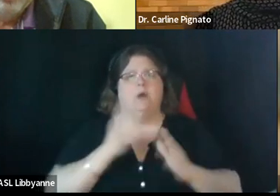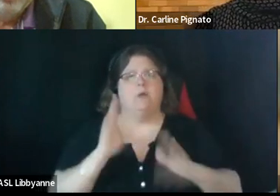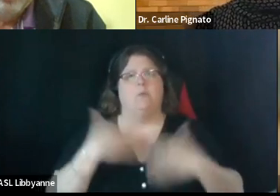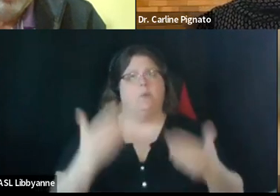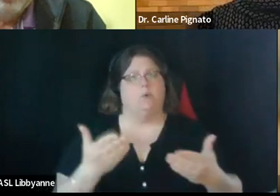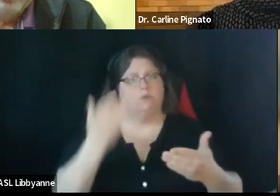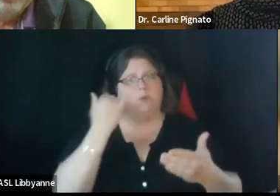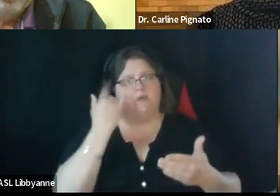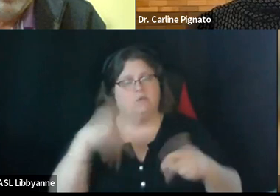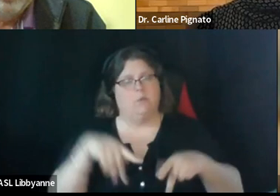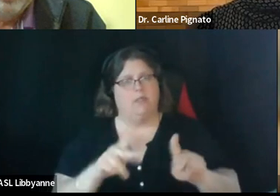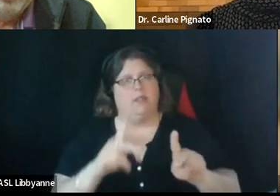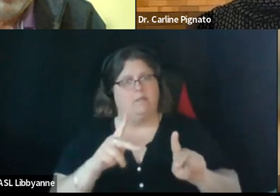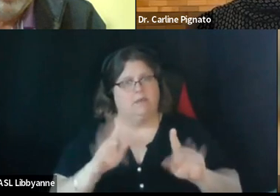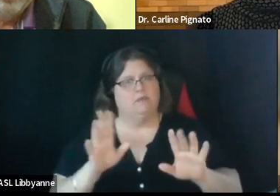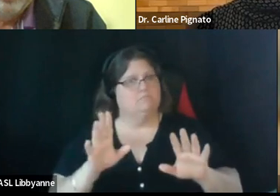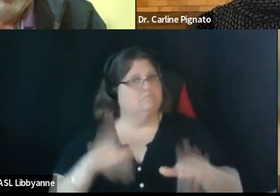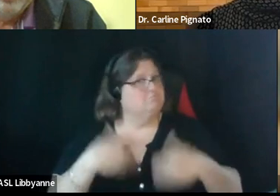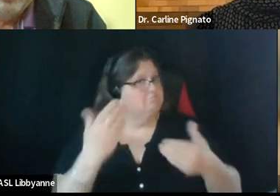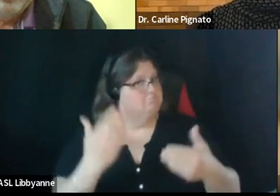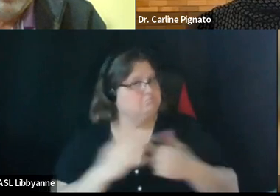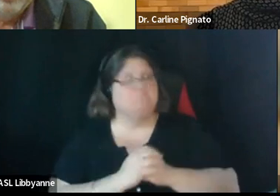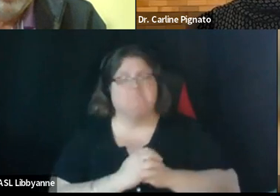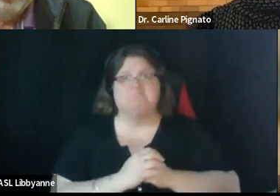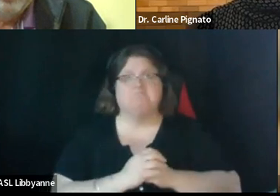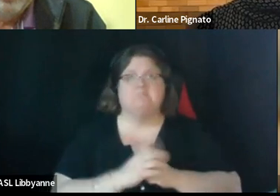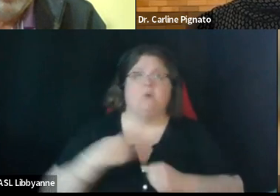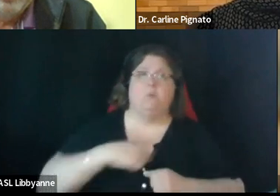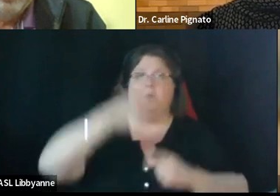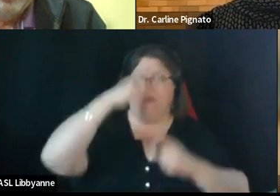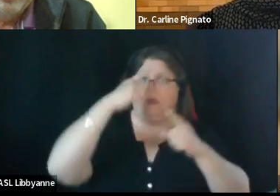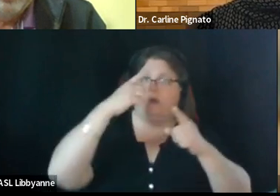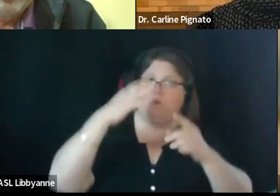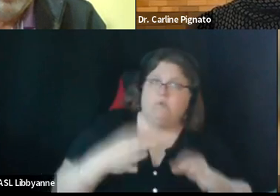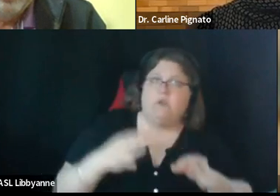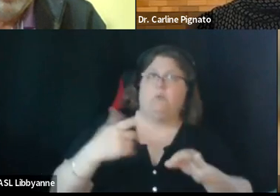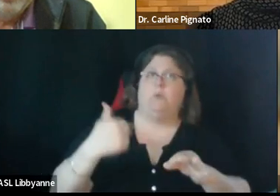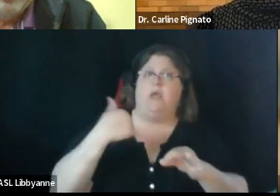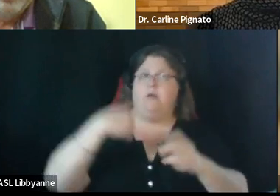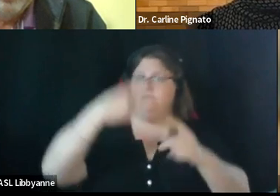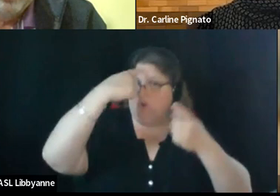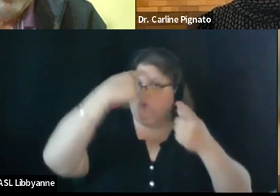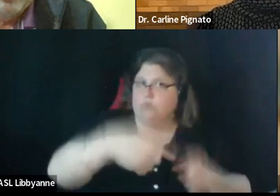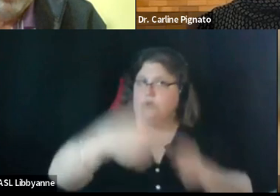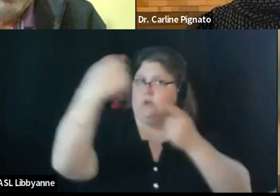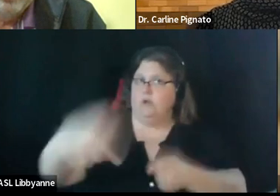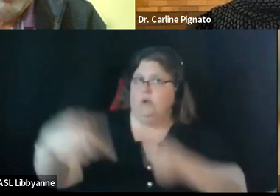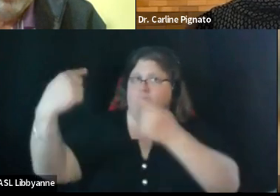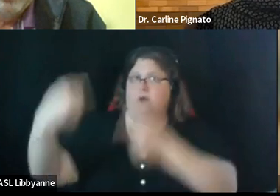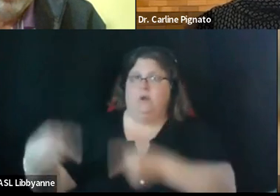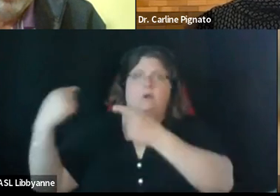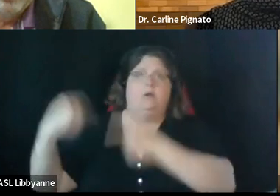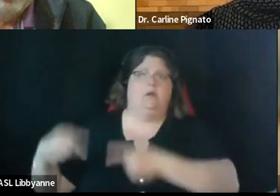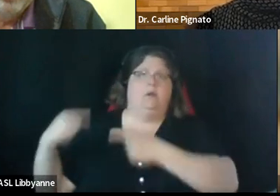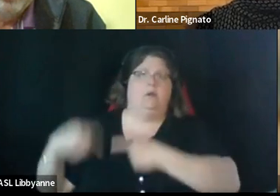if you would let me entertain it is that um we agree that we have consensus around the table and that it